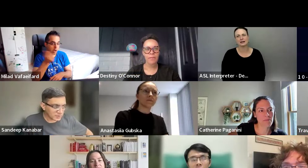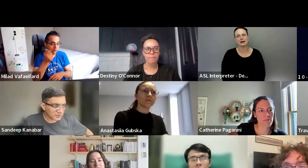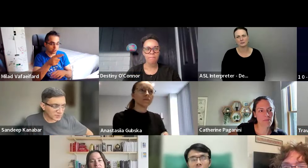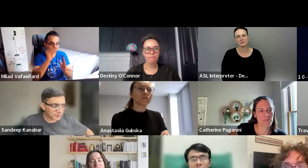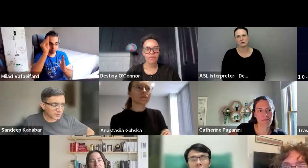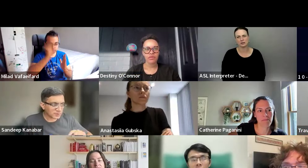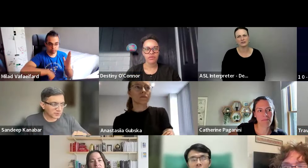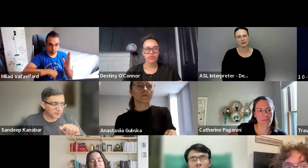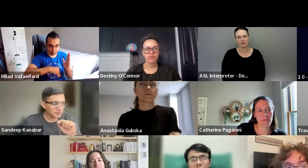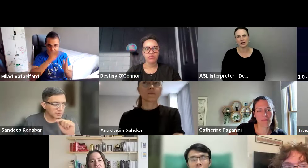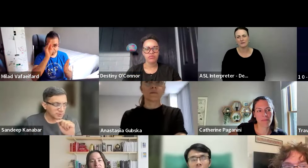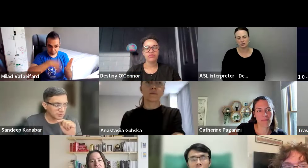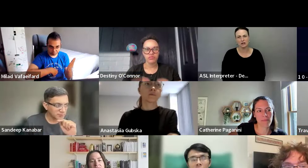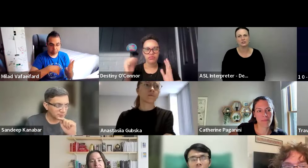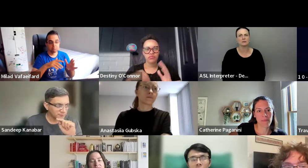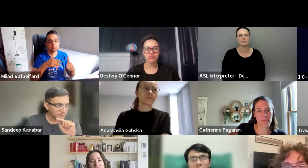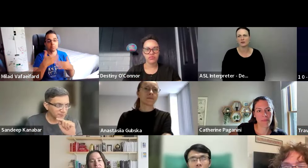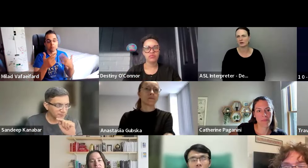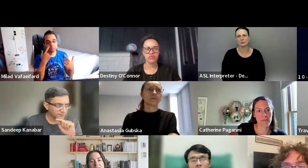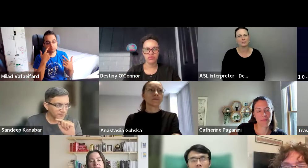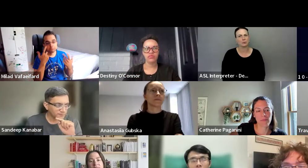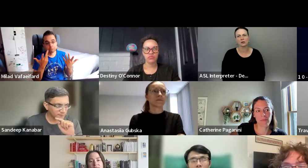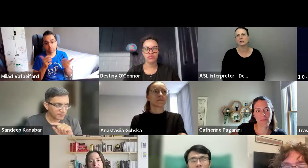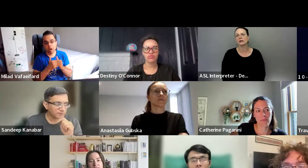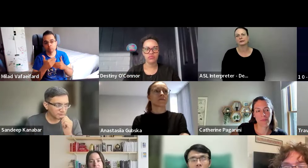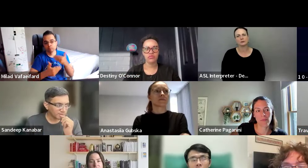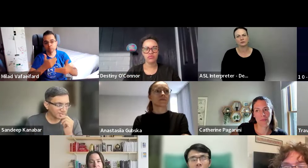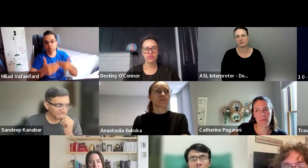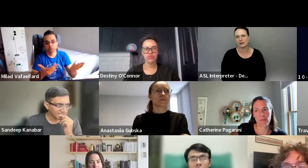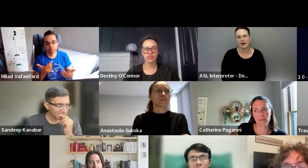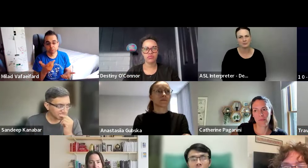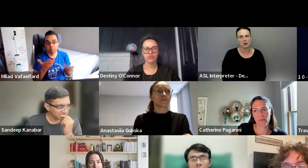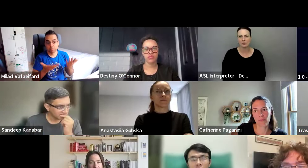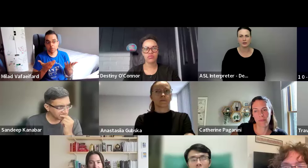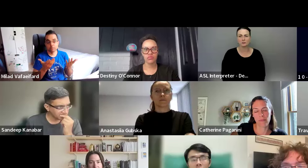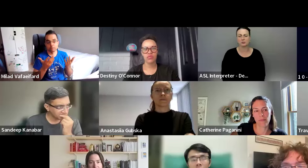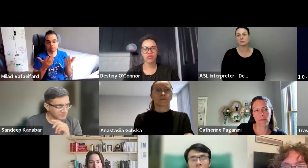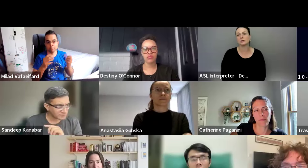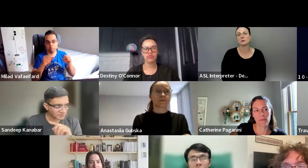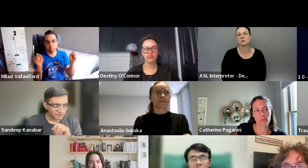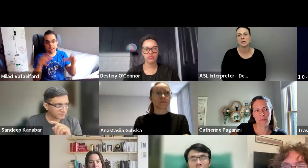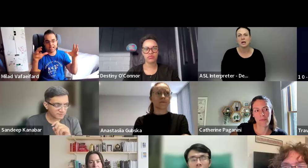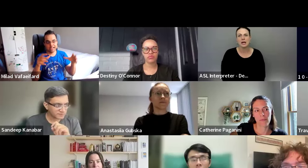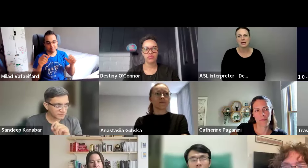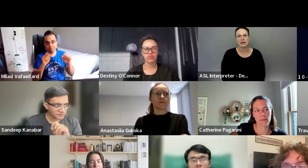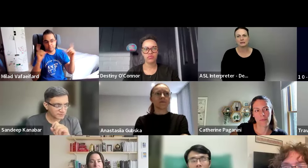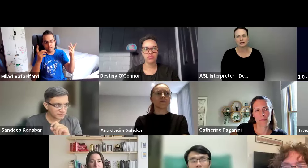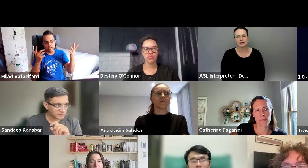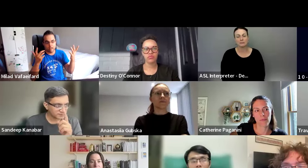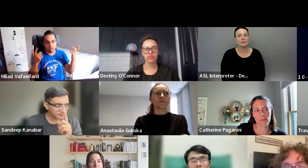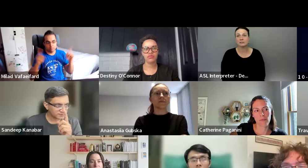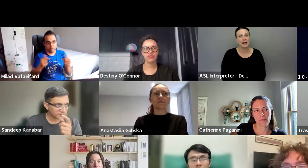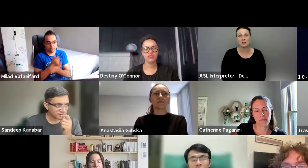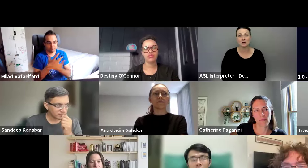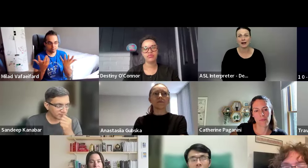Andres. Um, you can definitely apply for the scholarship, fill out all your paperwork, do your visa apps, all the things you need to do. And,